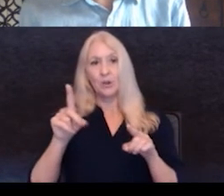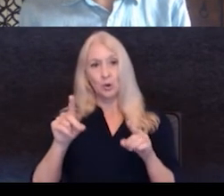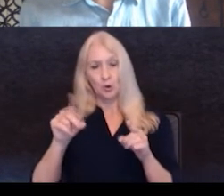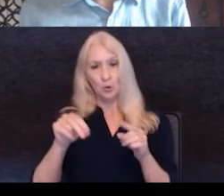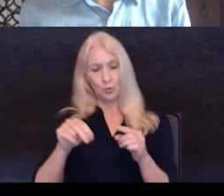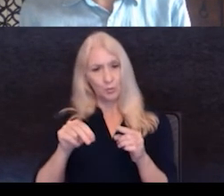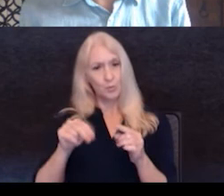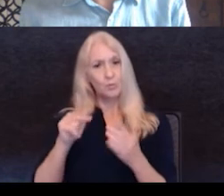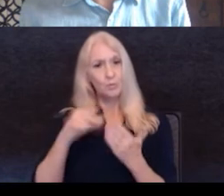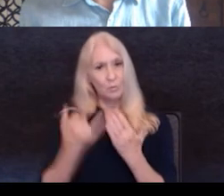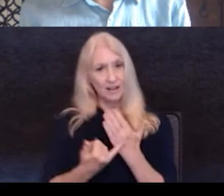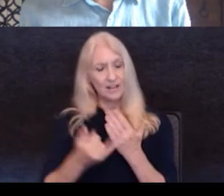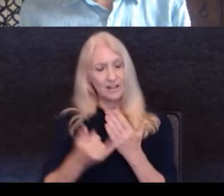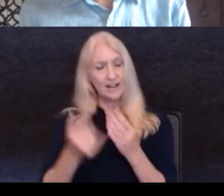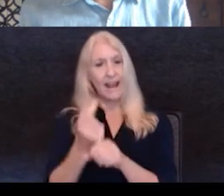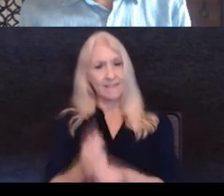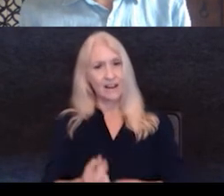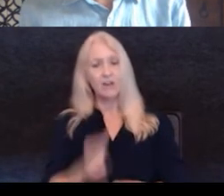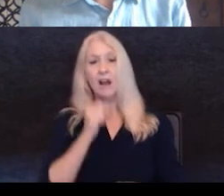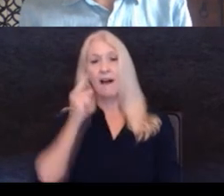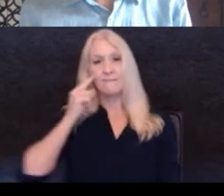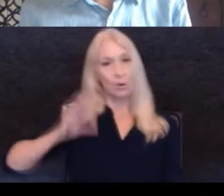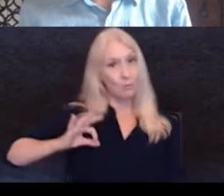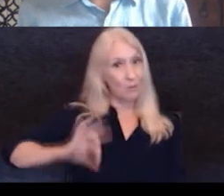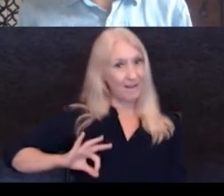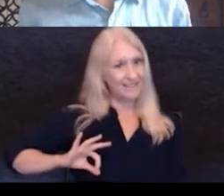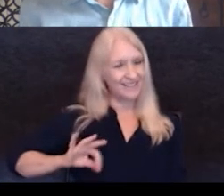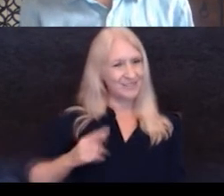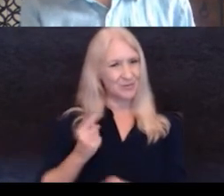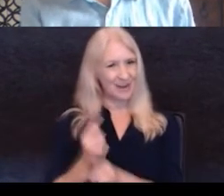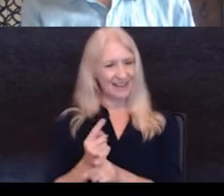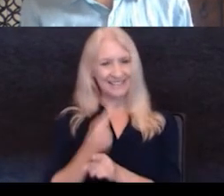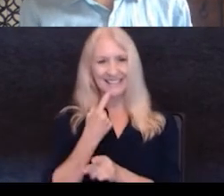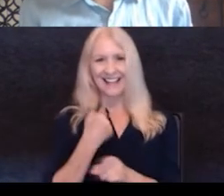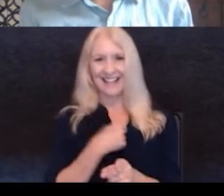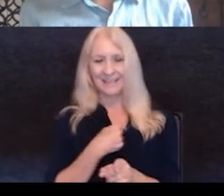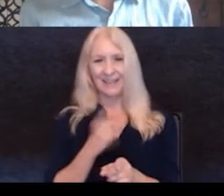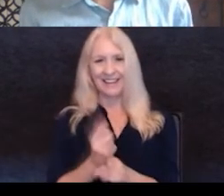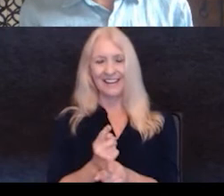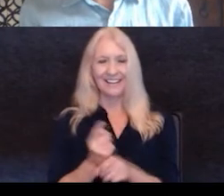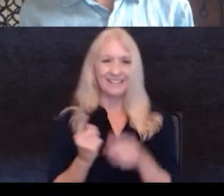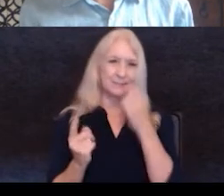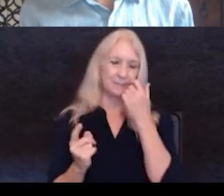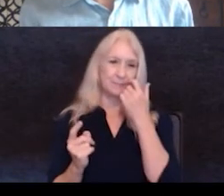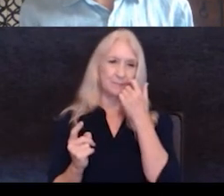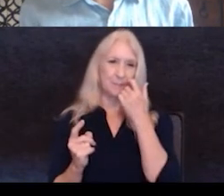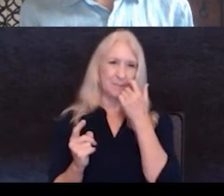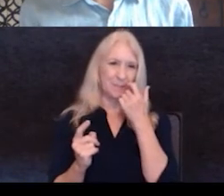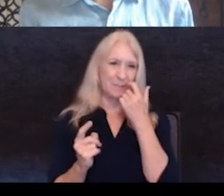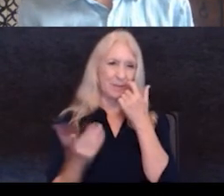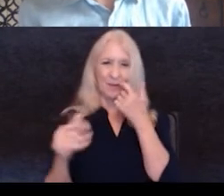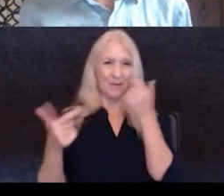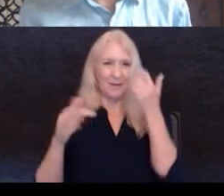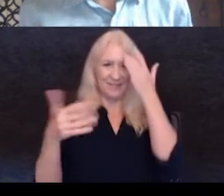that's like kind of a nonprofit, right? And this tells about or Greg.